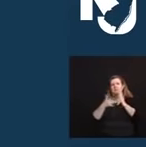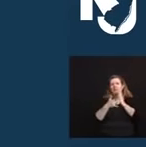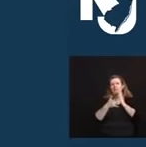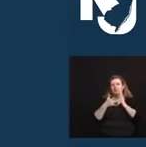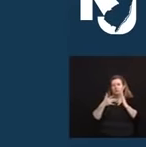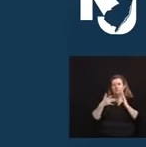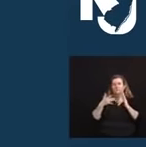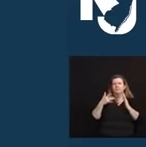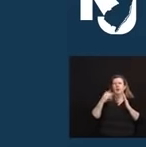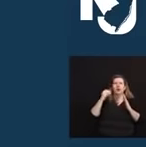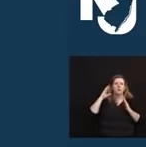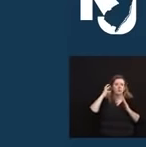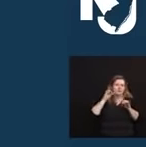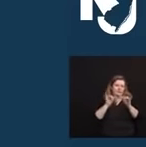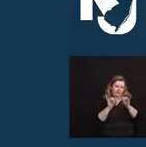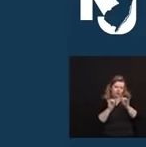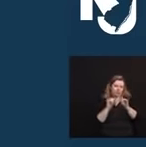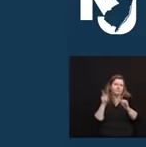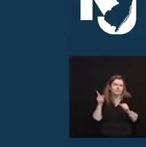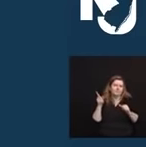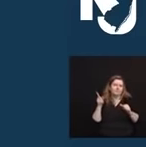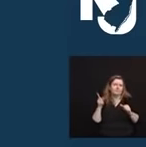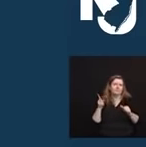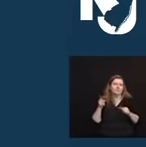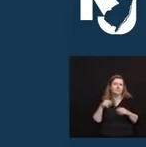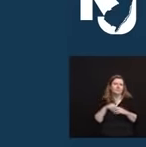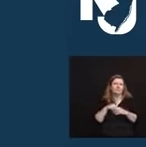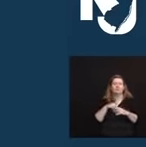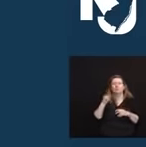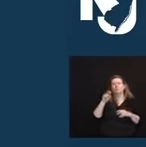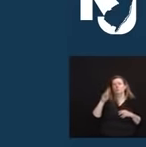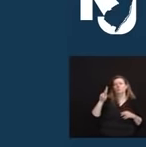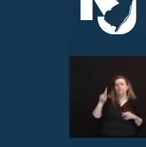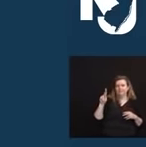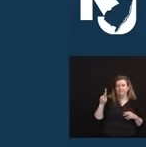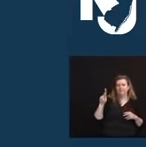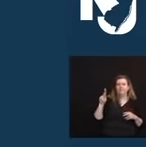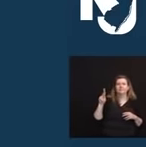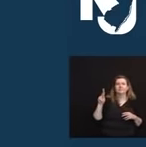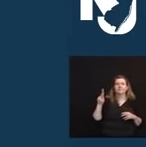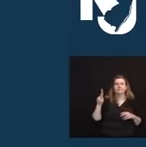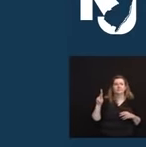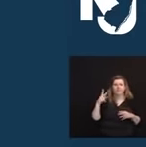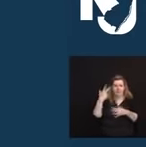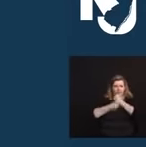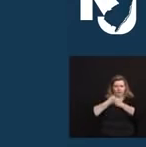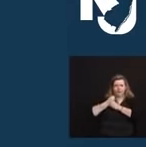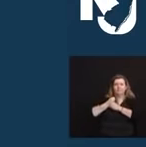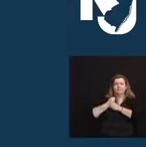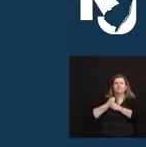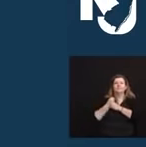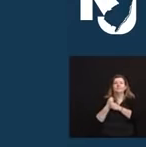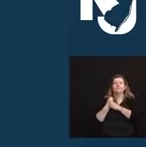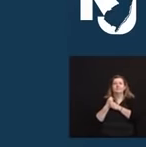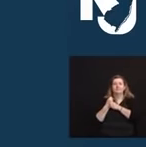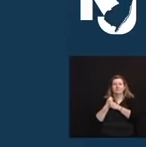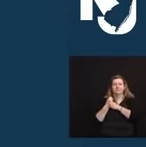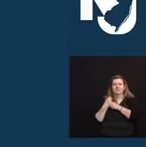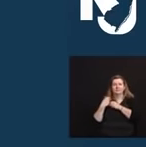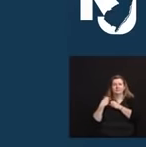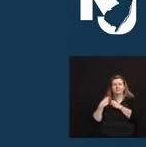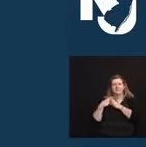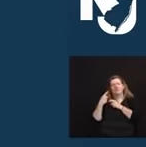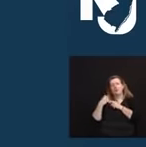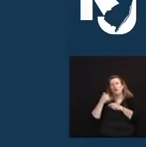Jersey. For the past three years, Dan and I, although the pandemic, we've been doing it on the phone, Chris has been engineering the program on telephone, but